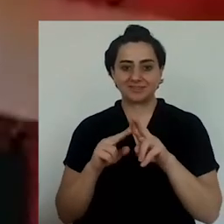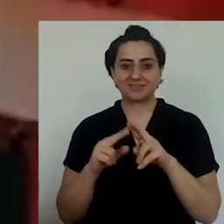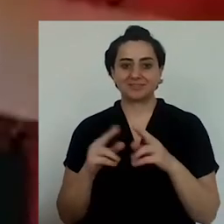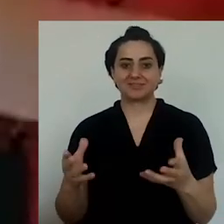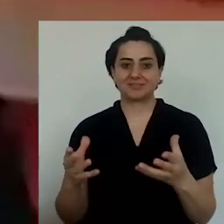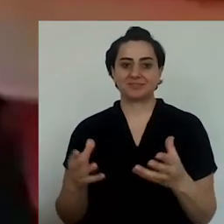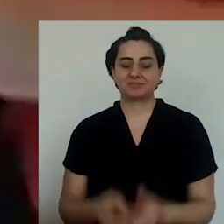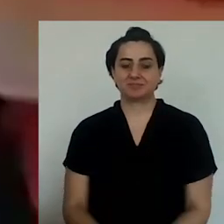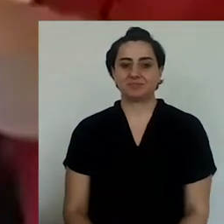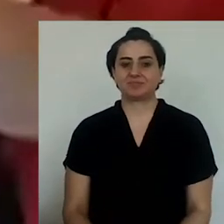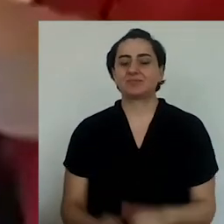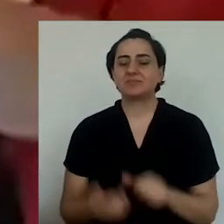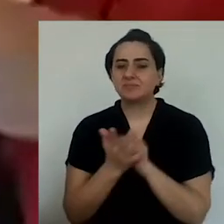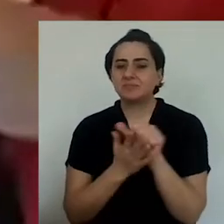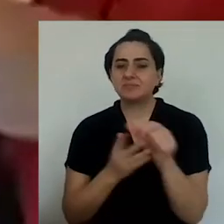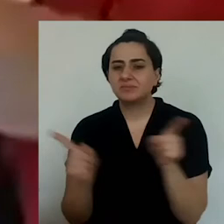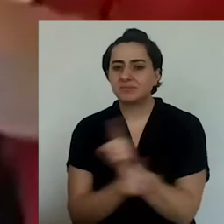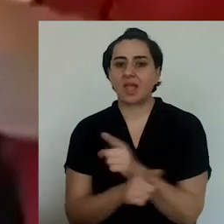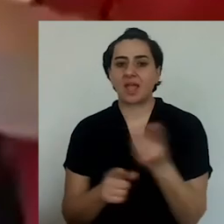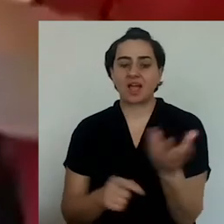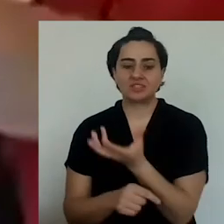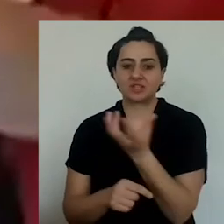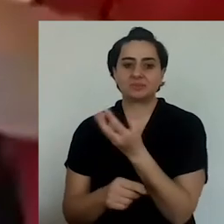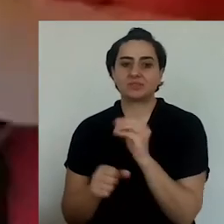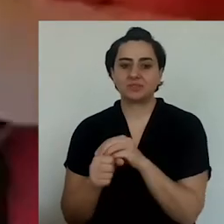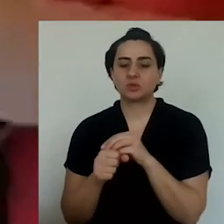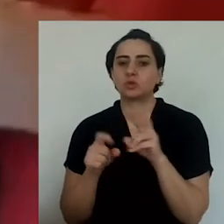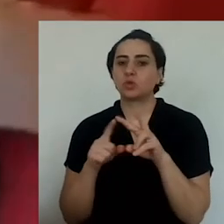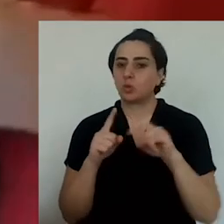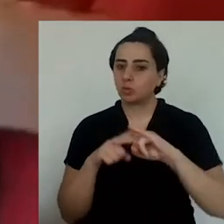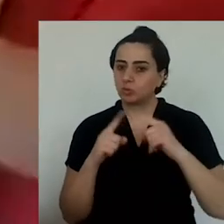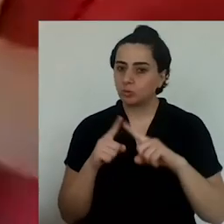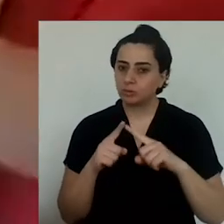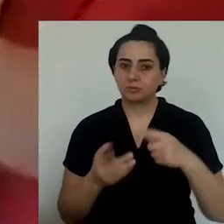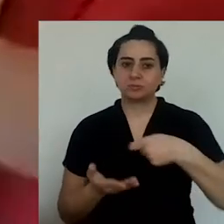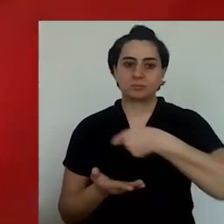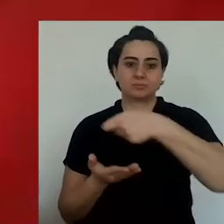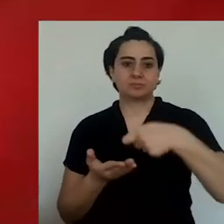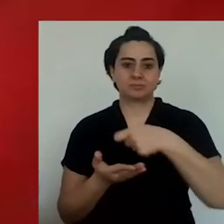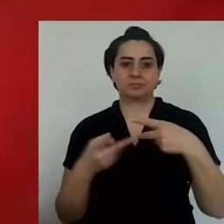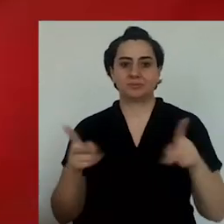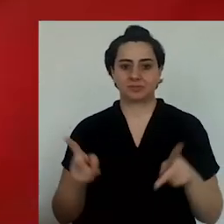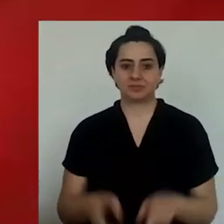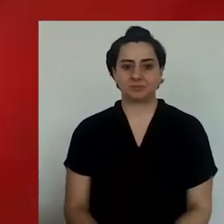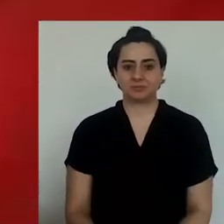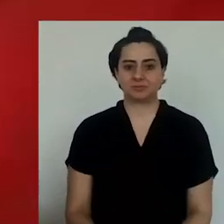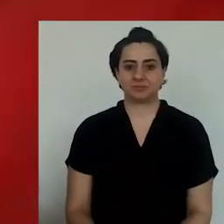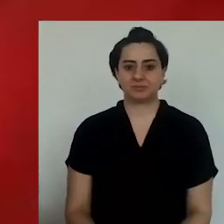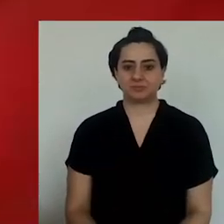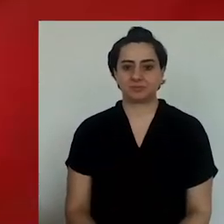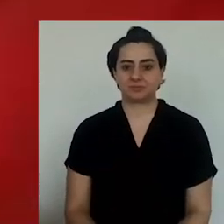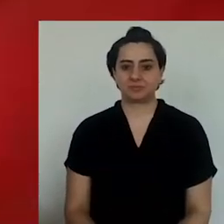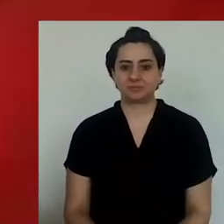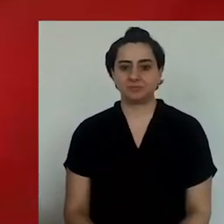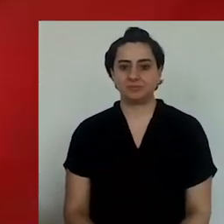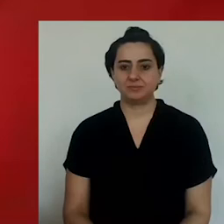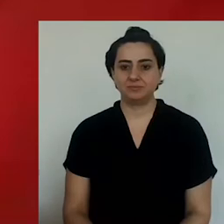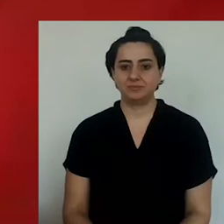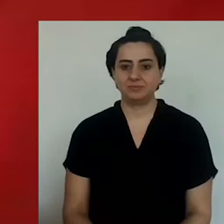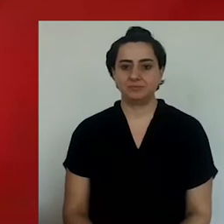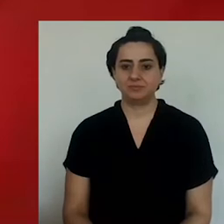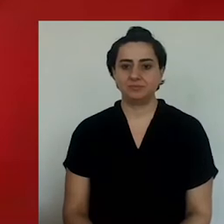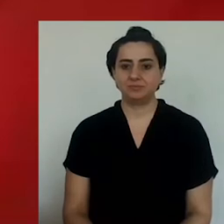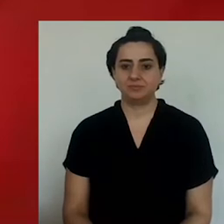zucchini, any type of boiled vegetables. Also chickpeas.